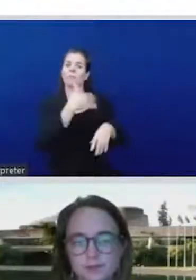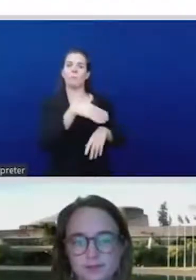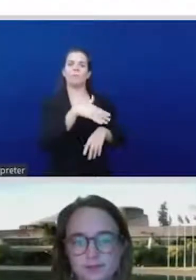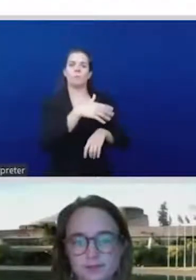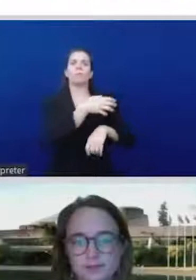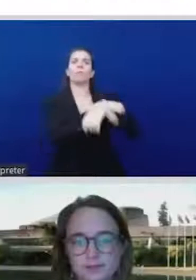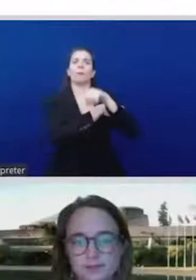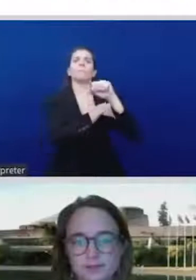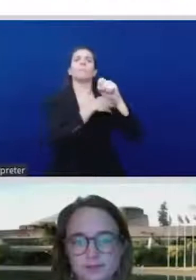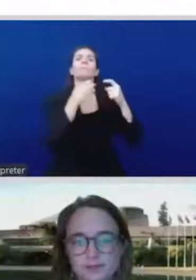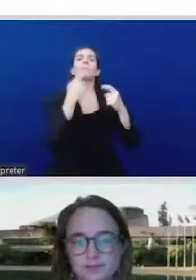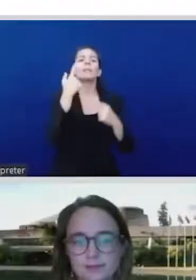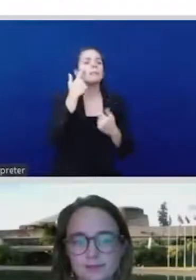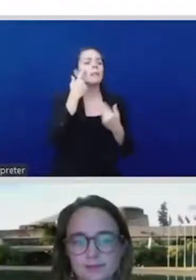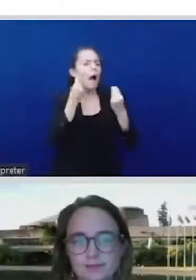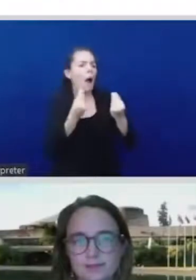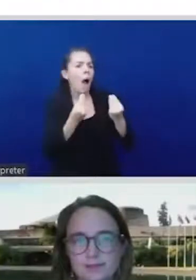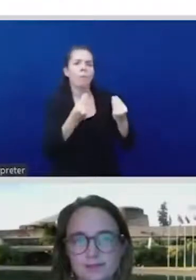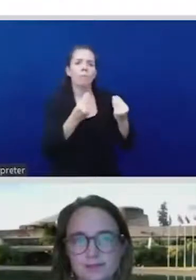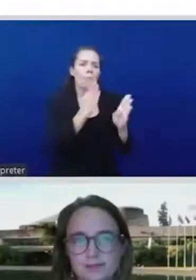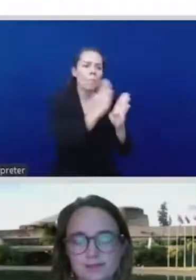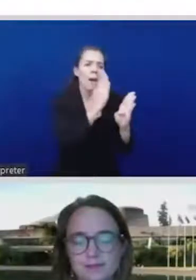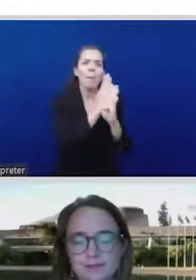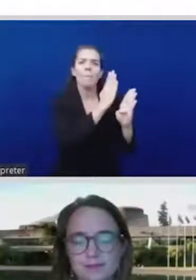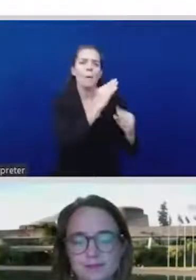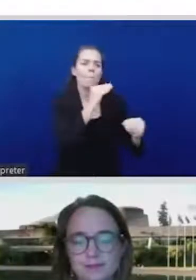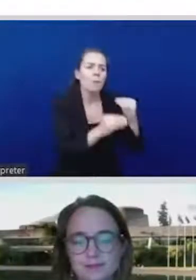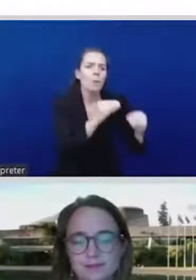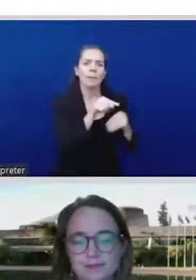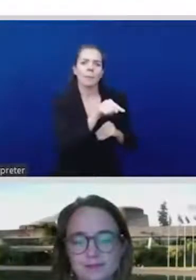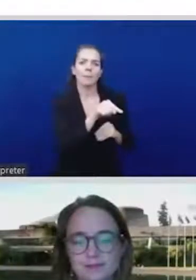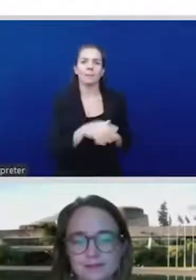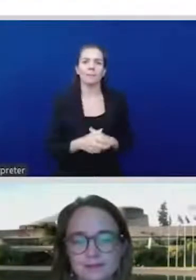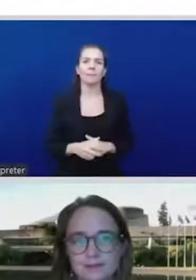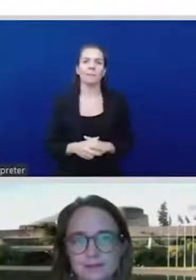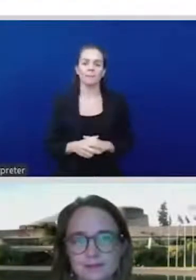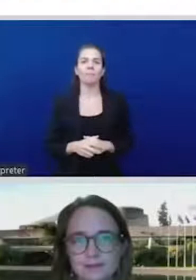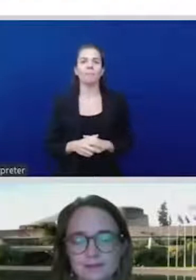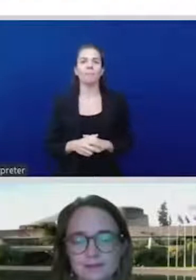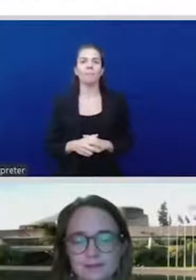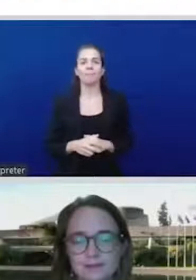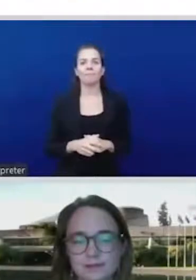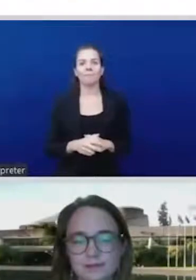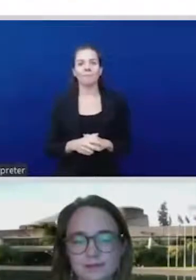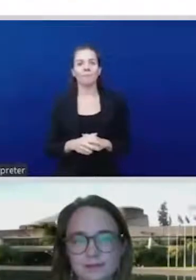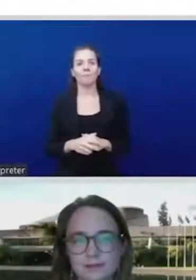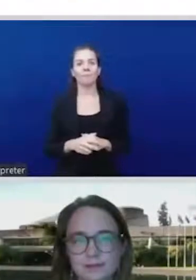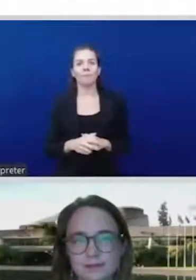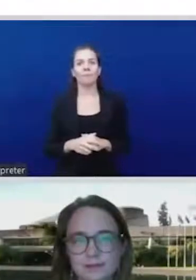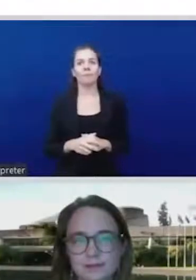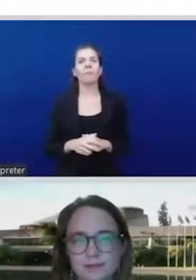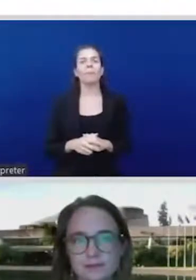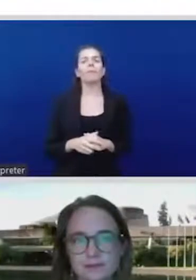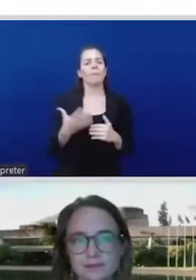well, maybe the key difference is now, is we talk about efficiency versus productivity. Now we talk about efficiency versus resilience,